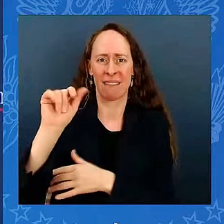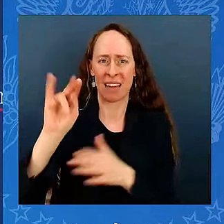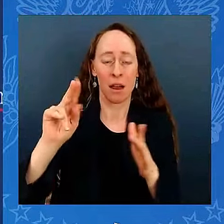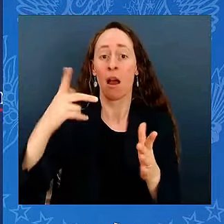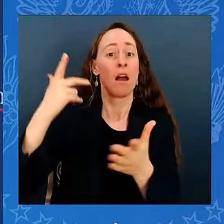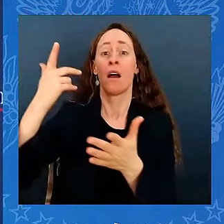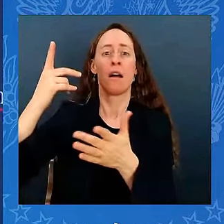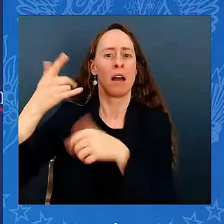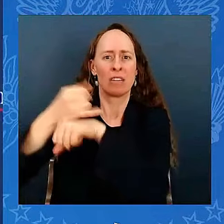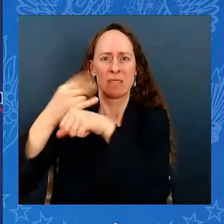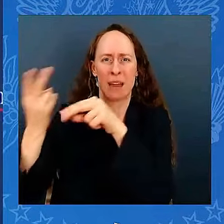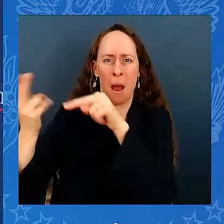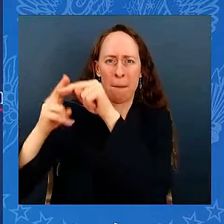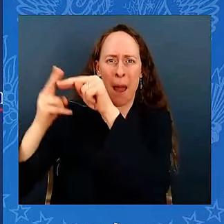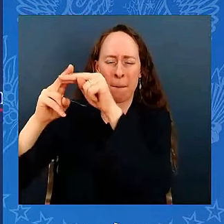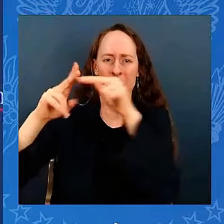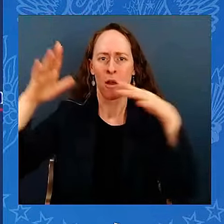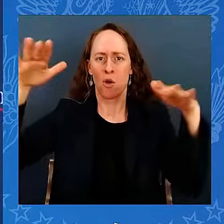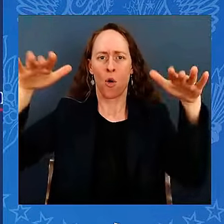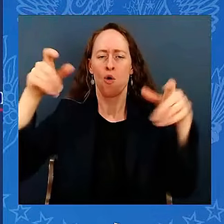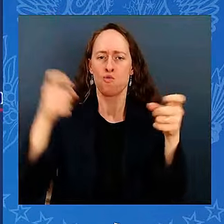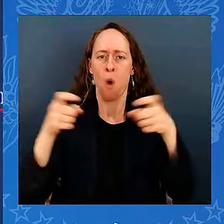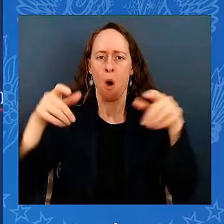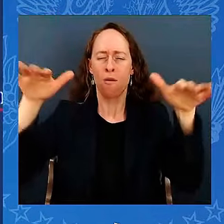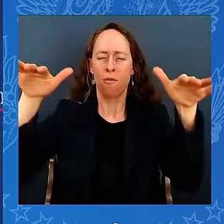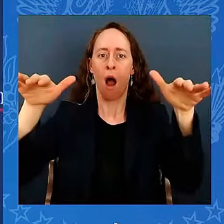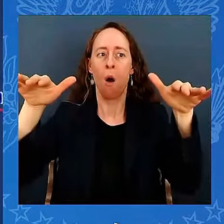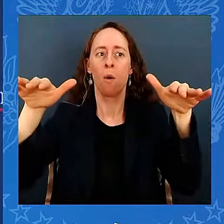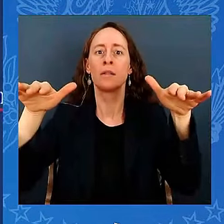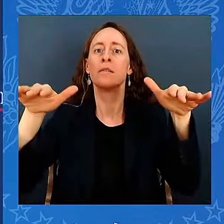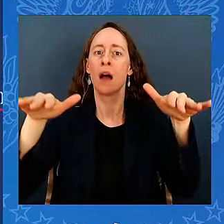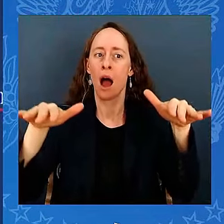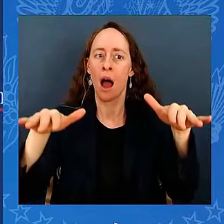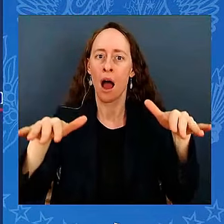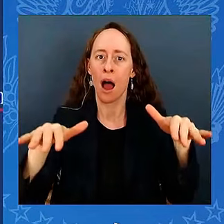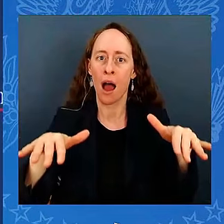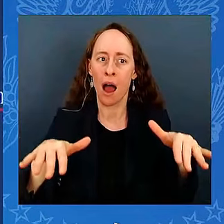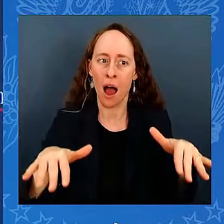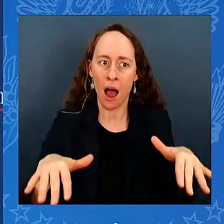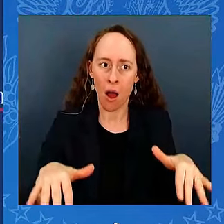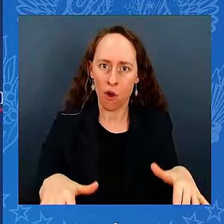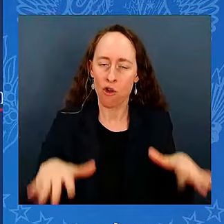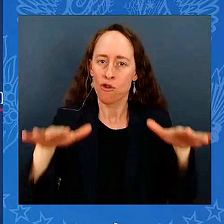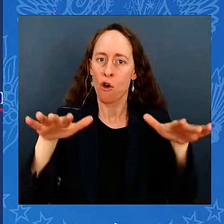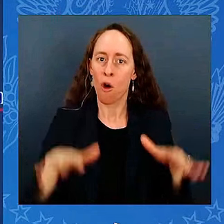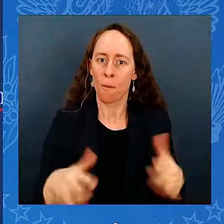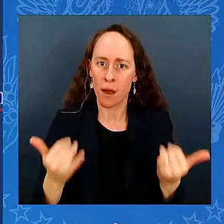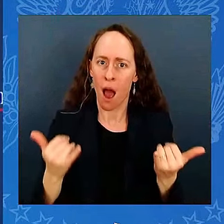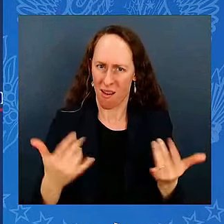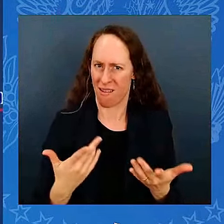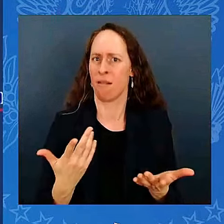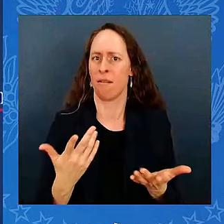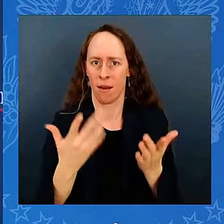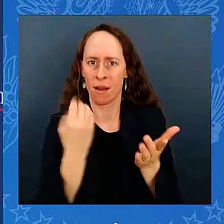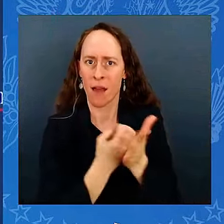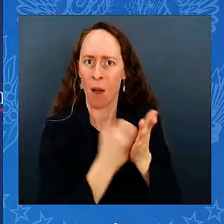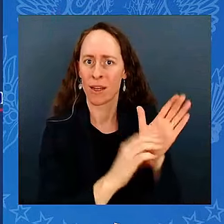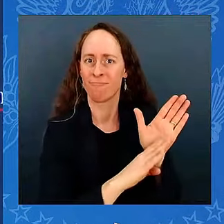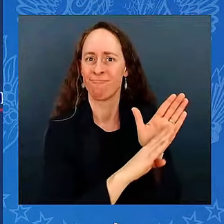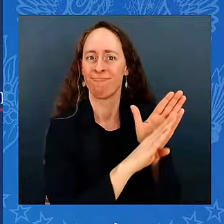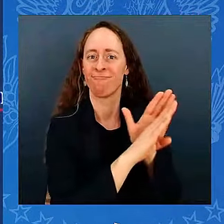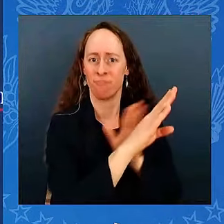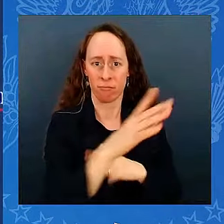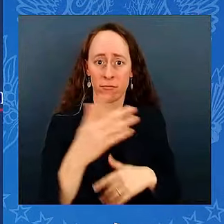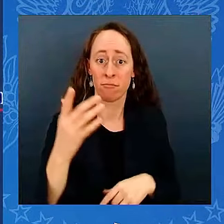keep the country growing, the economy growing. At its peak, as you all know, inflation was 9.1 percent in the United States.